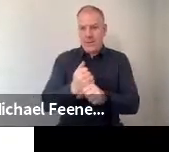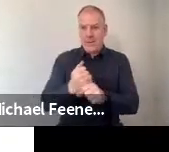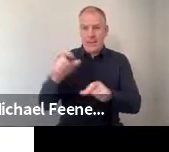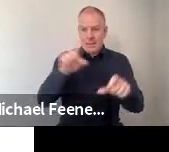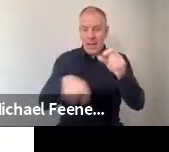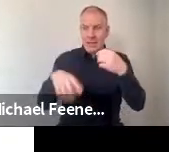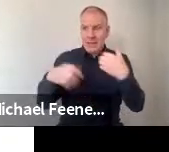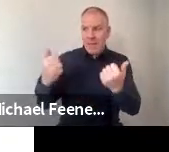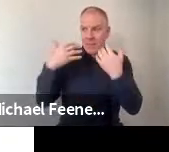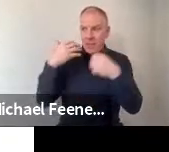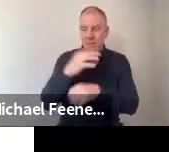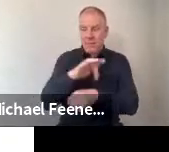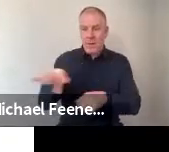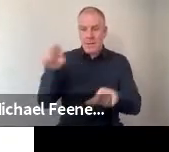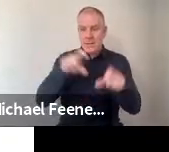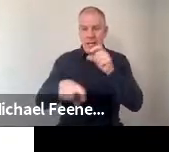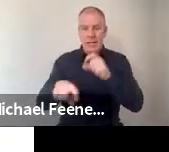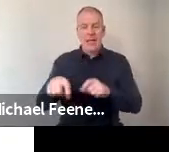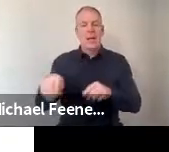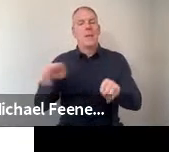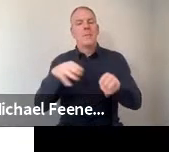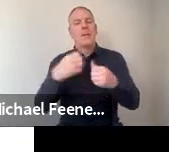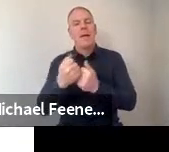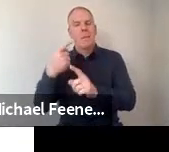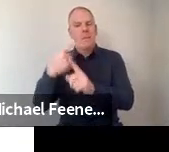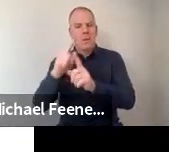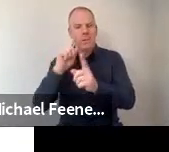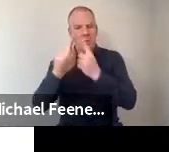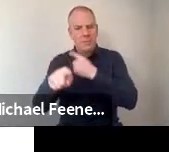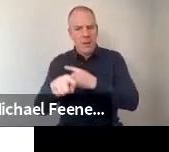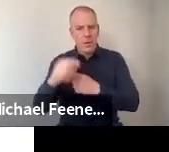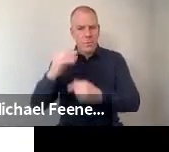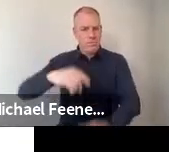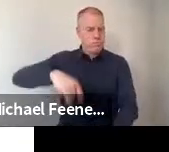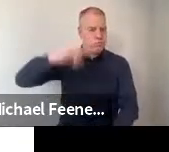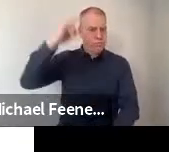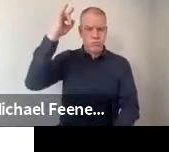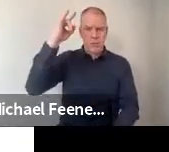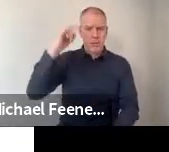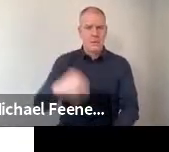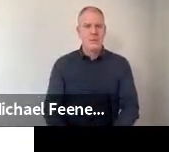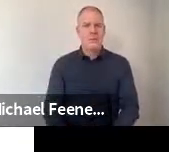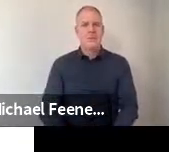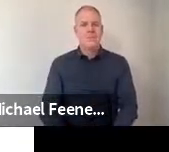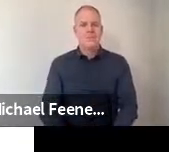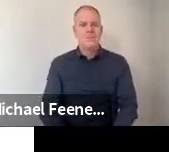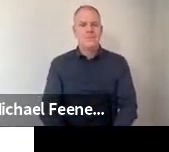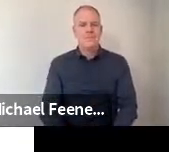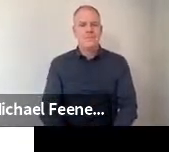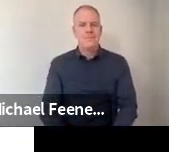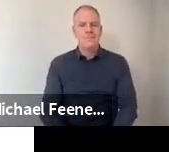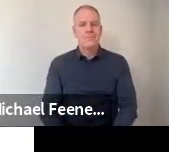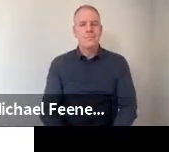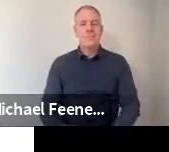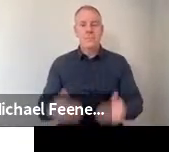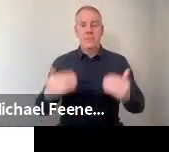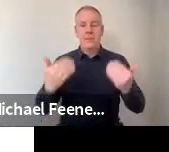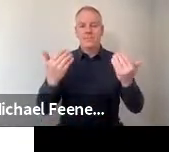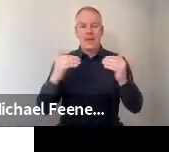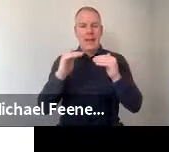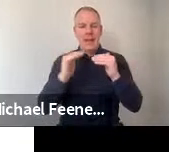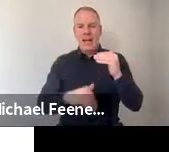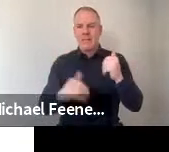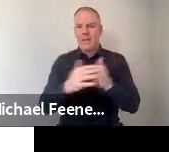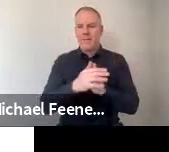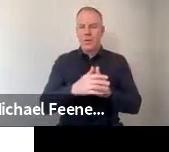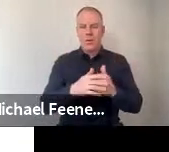they are about science. And those giving a positive response shot up. So we did, we saw less effect on